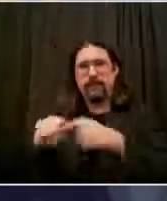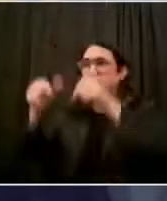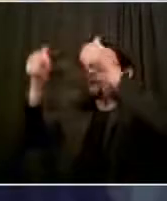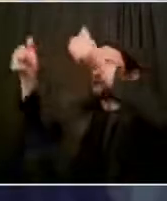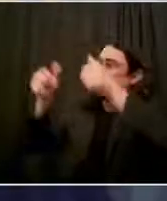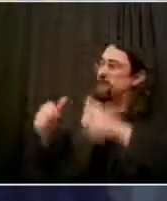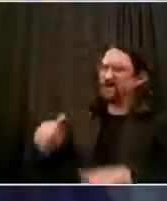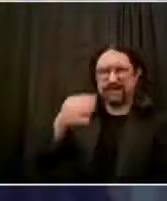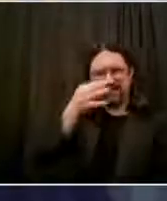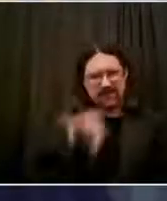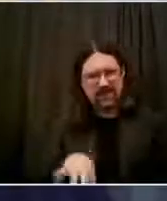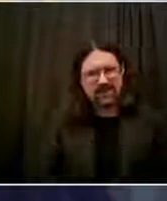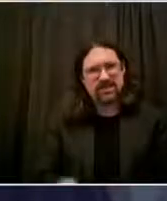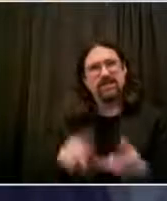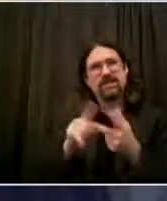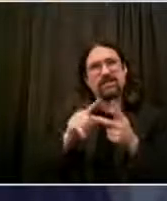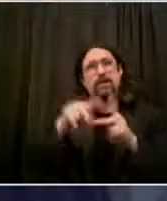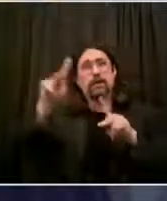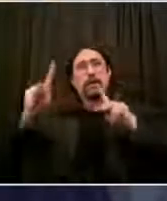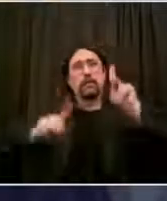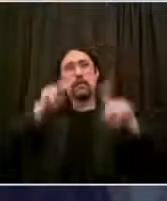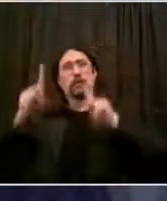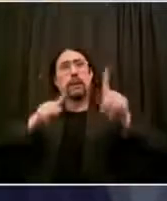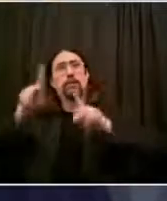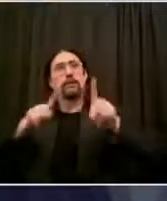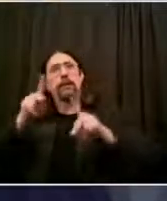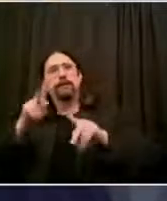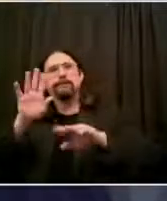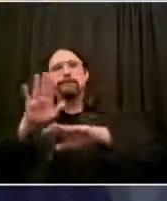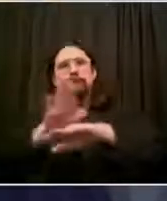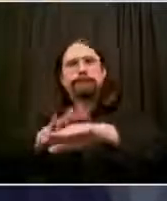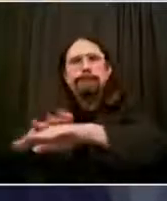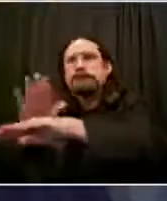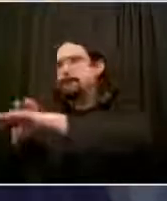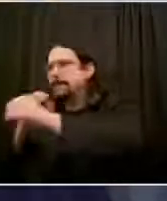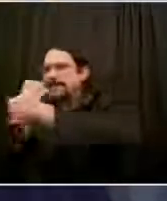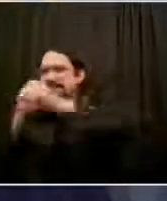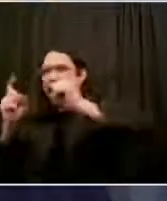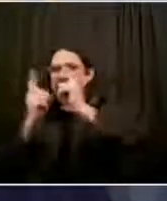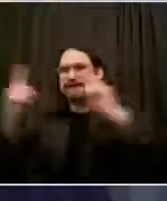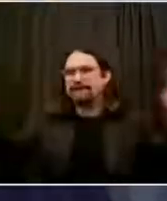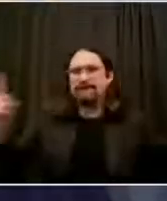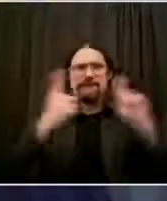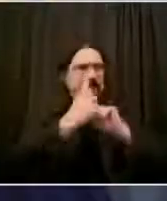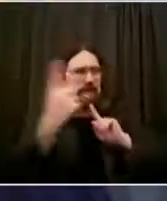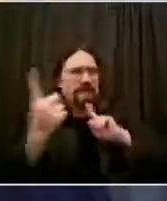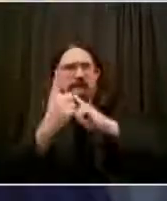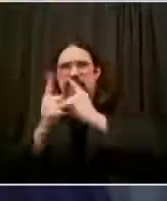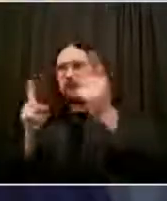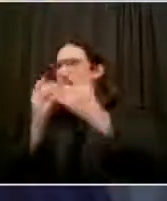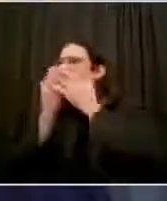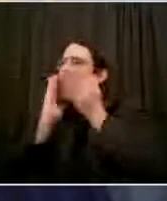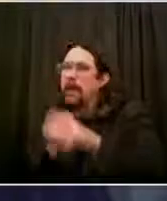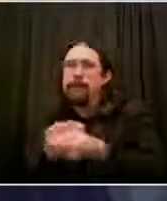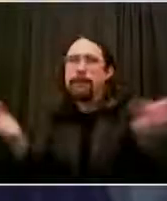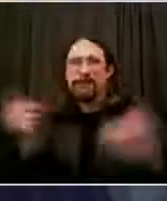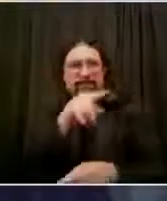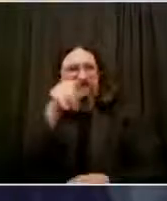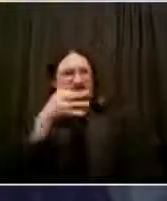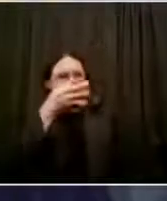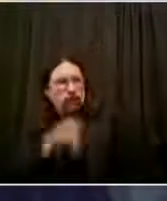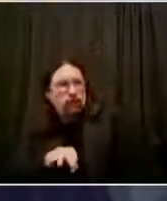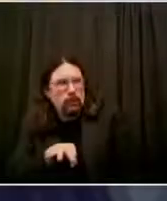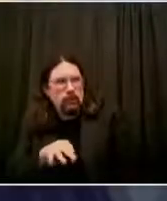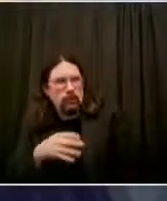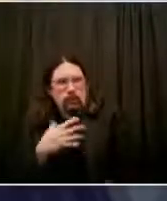MTA, but I want to push them to do more and more and more. I believe the markings are crucial. This is an area we still haven't resolved. I